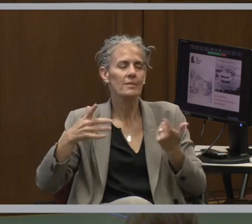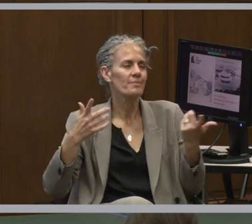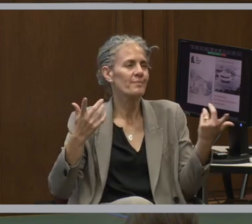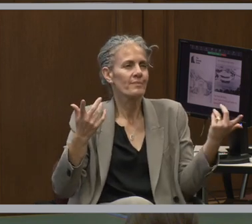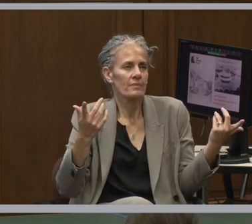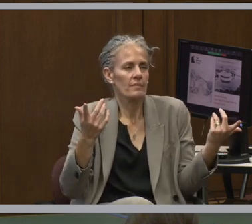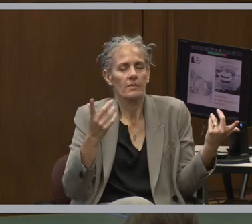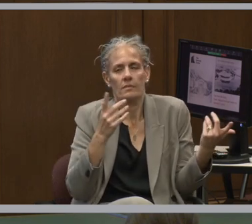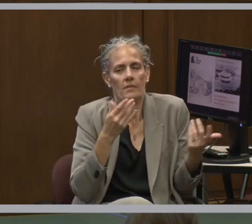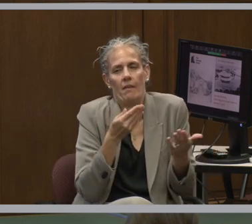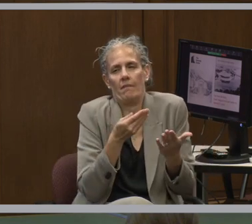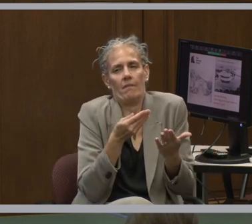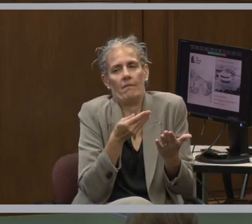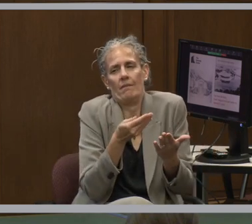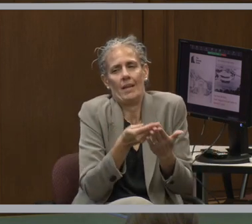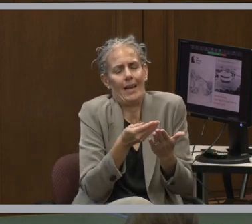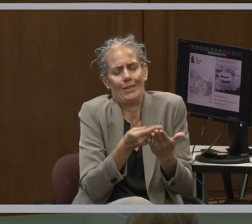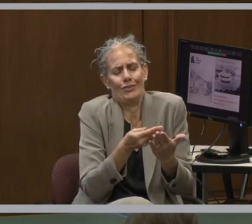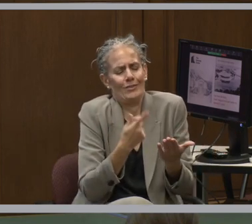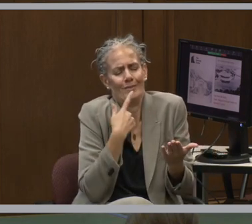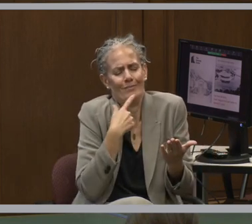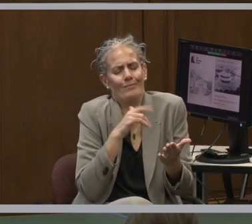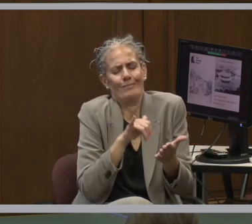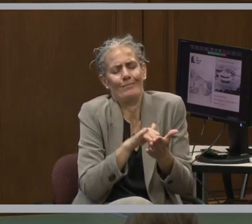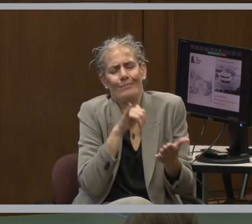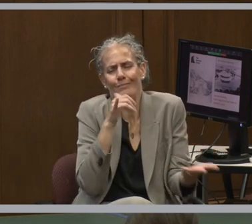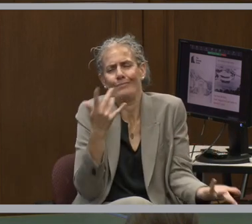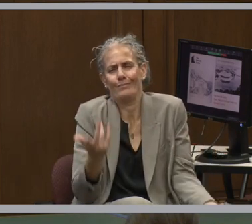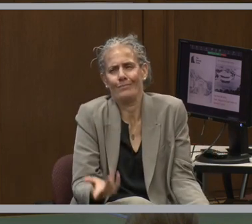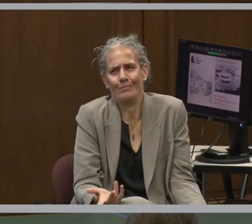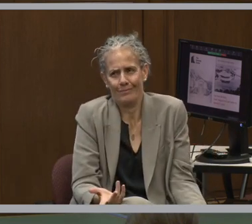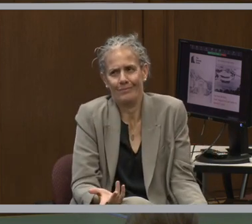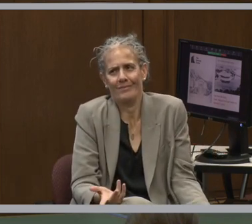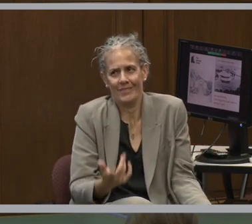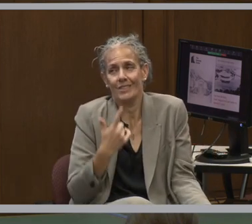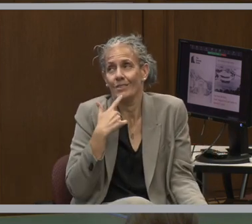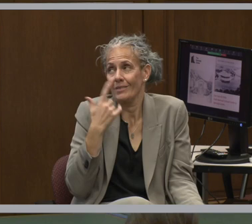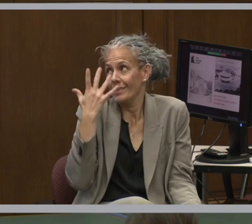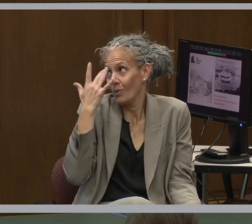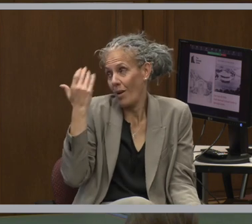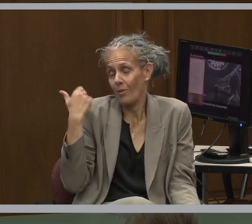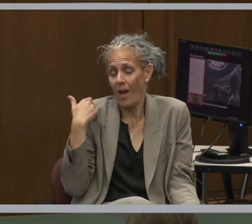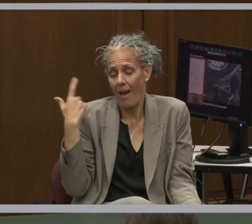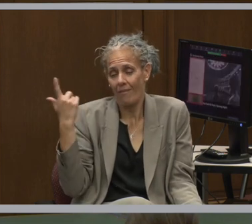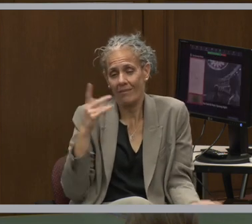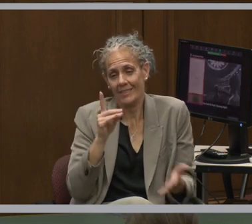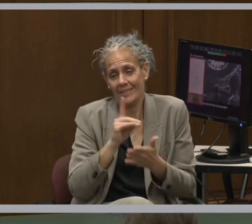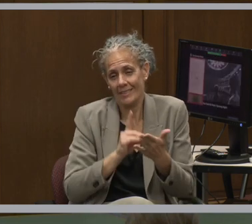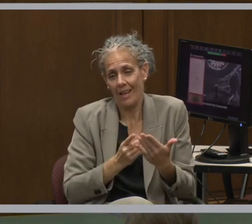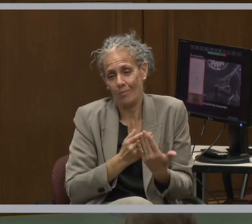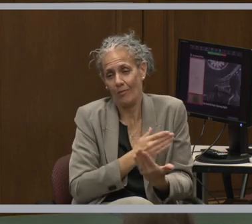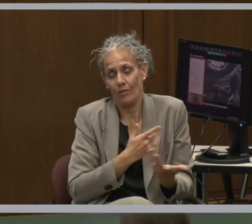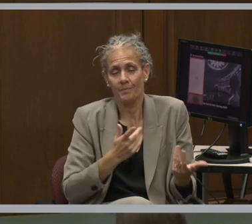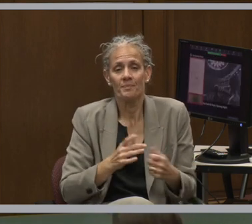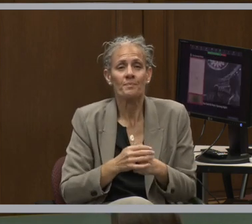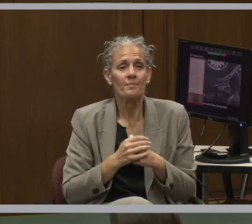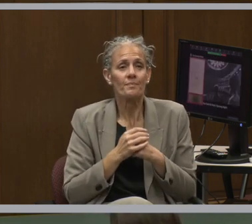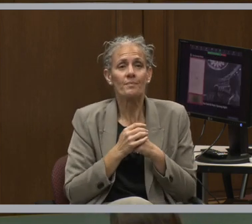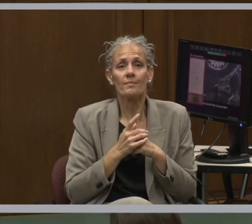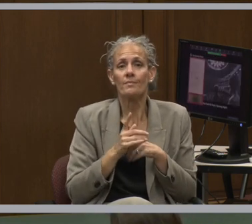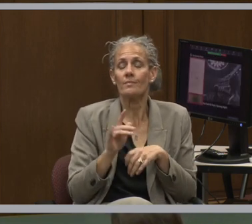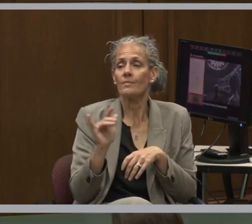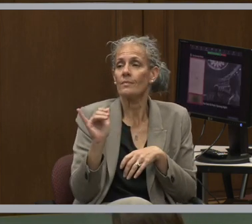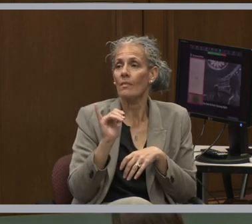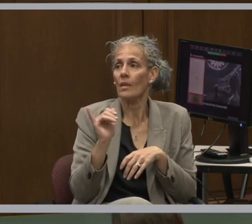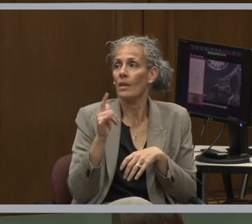financially and logistically feasible. So that's one of the kinds of things that we have. We also have good